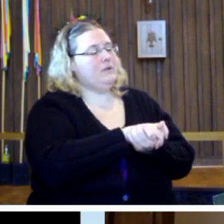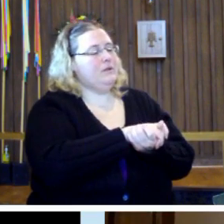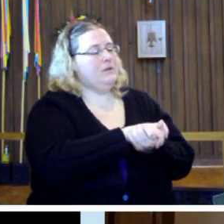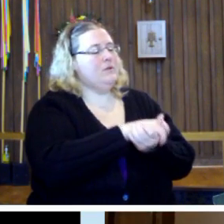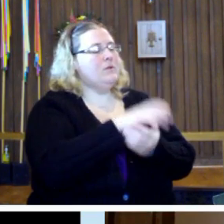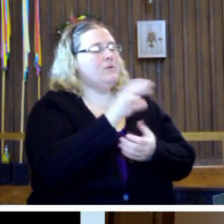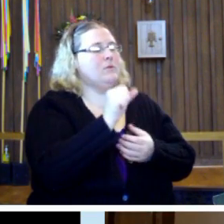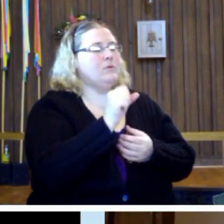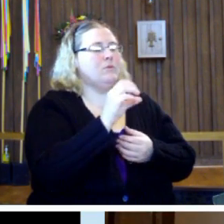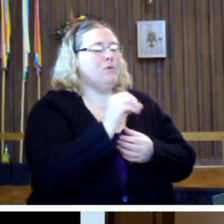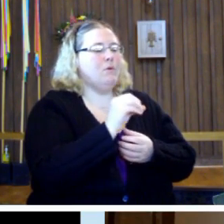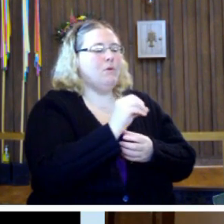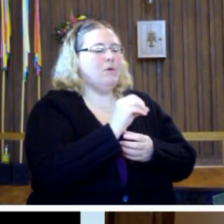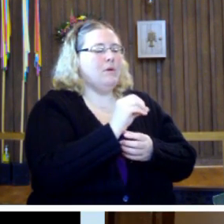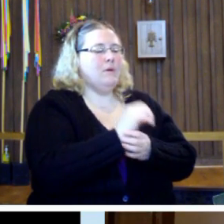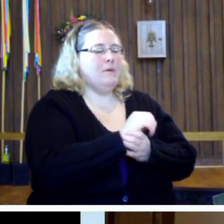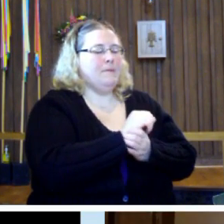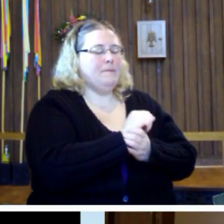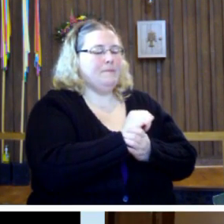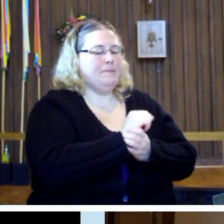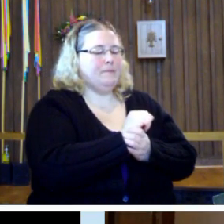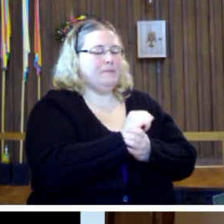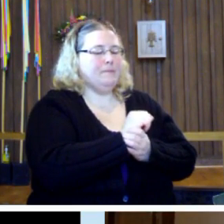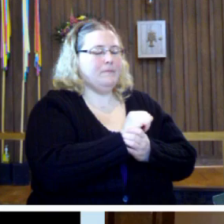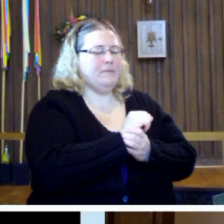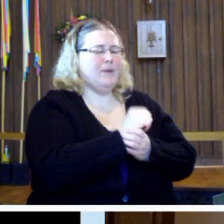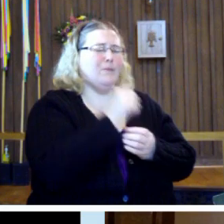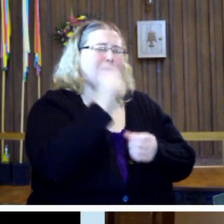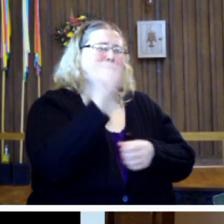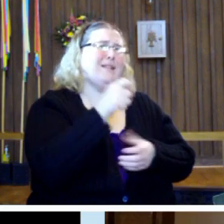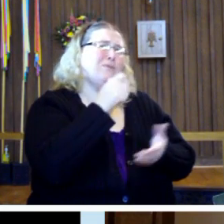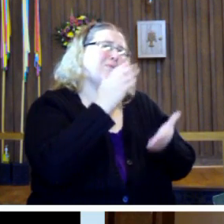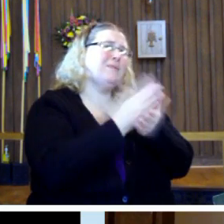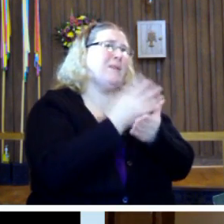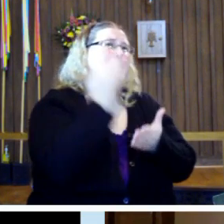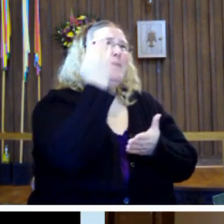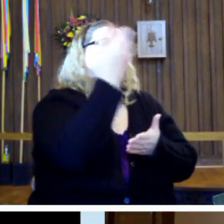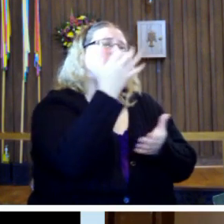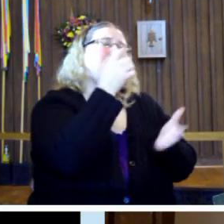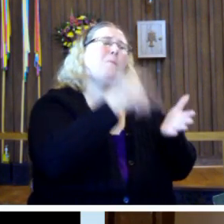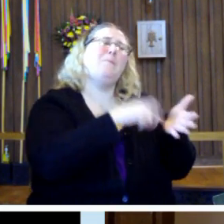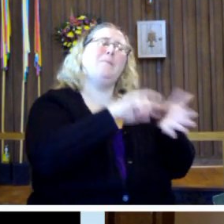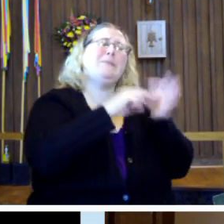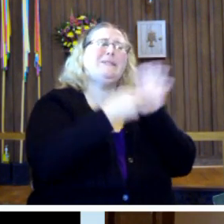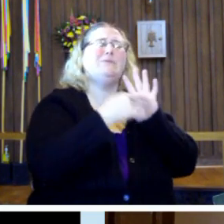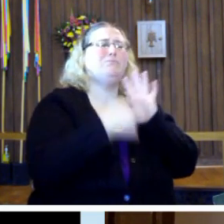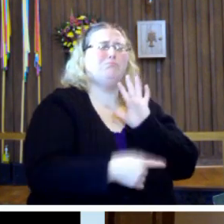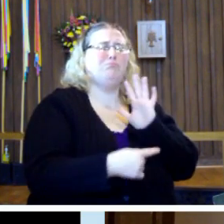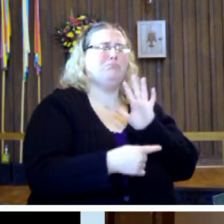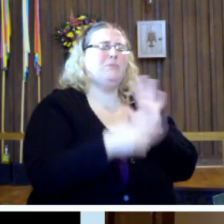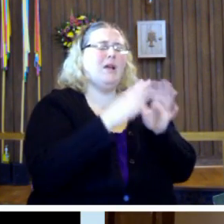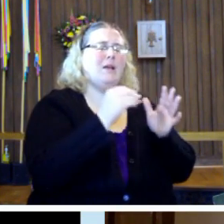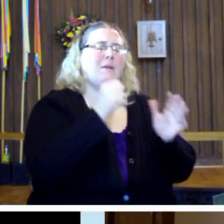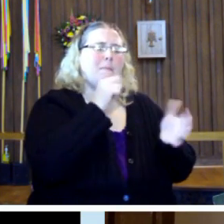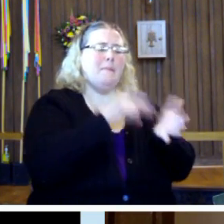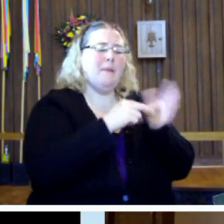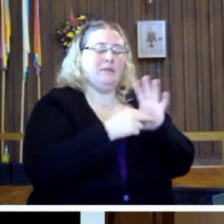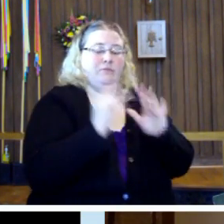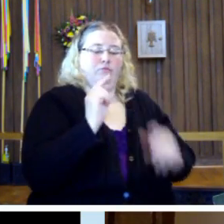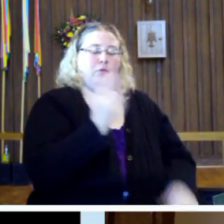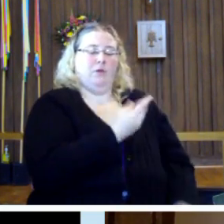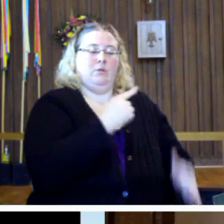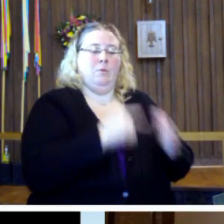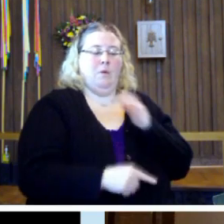So we have to stop and think, what does that mean? And what does that mean for